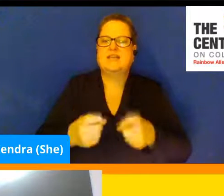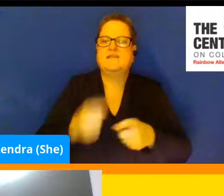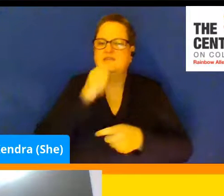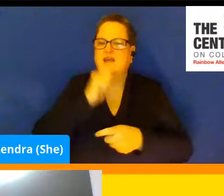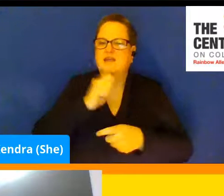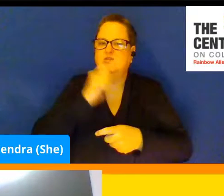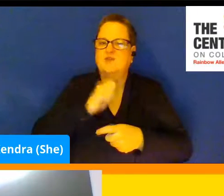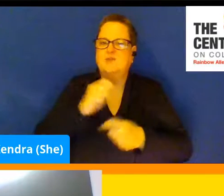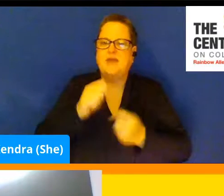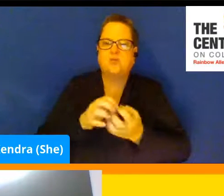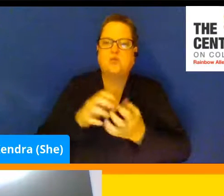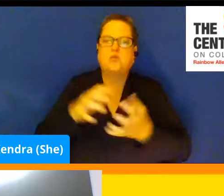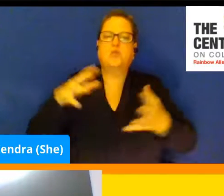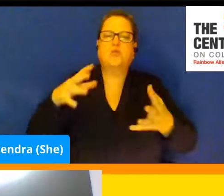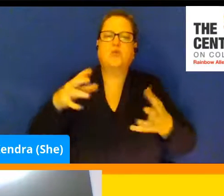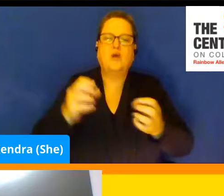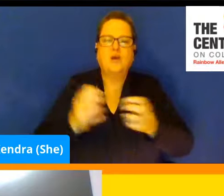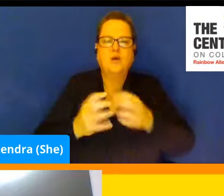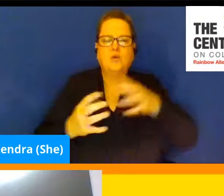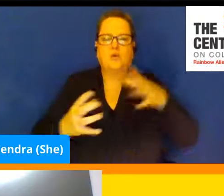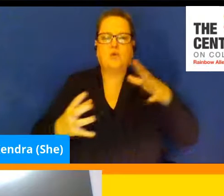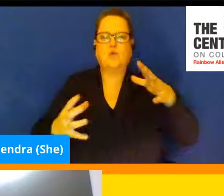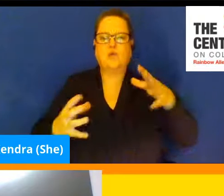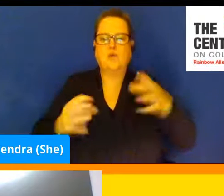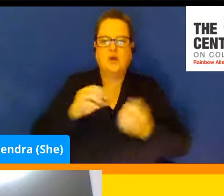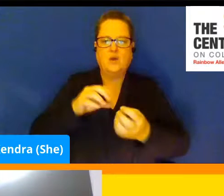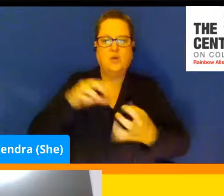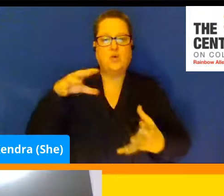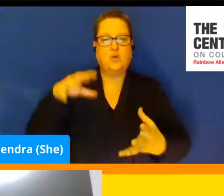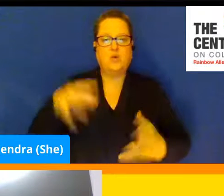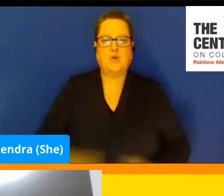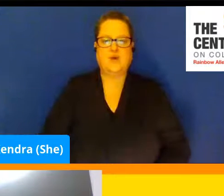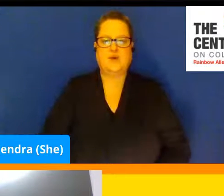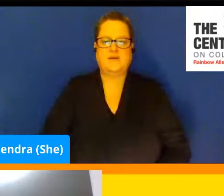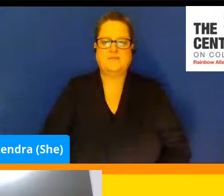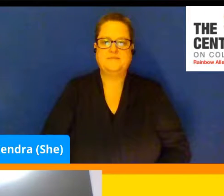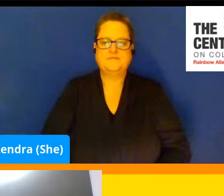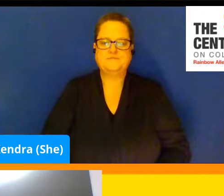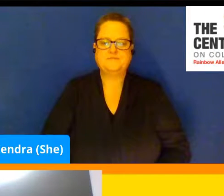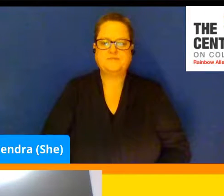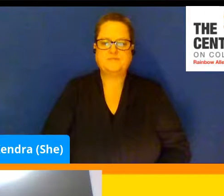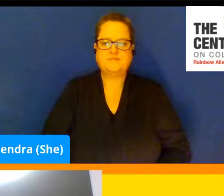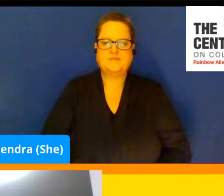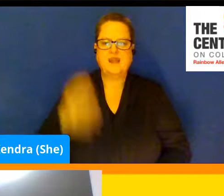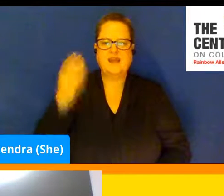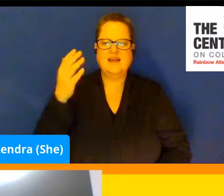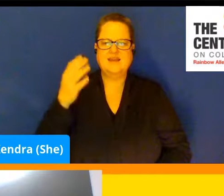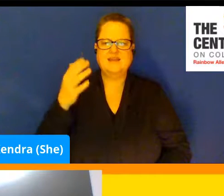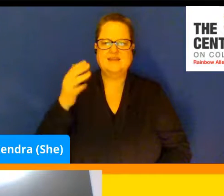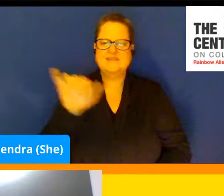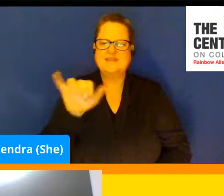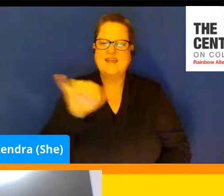shaking it up, add a little bit of air. It's almost like a like a butter.